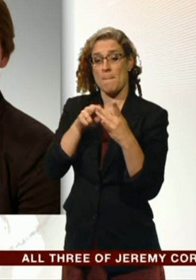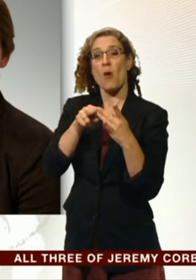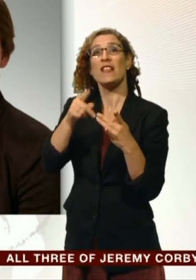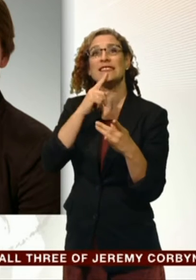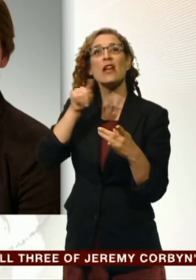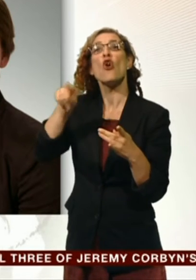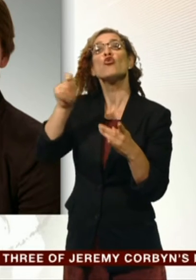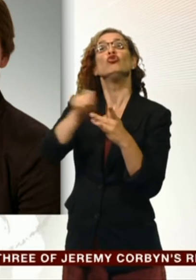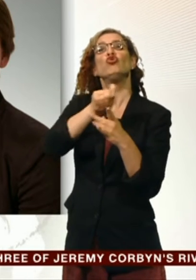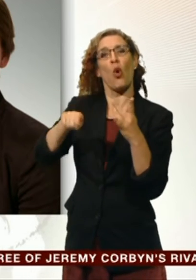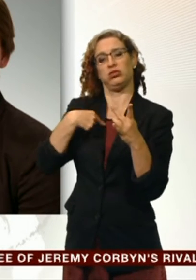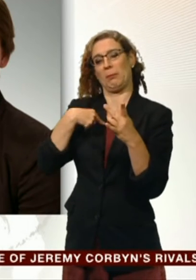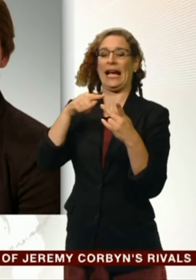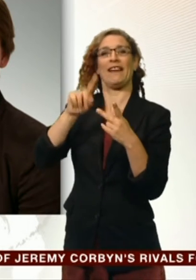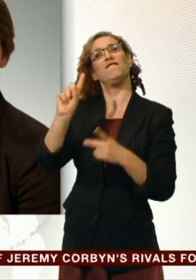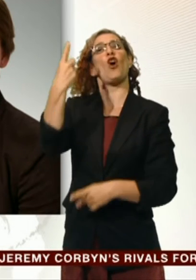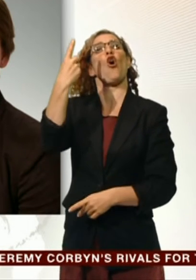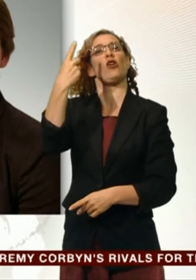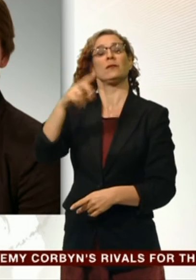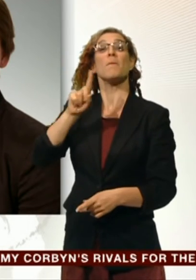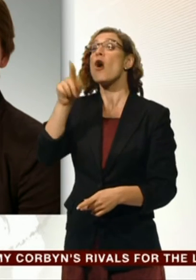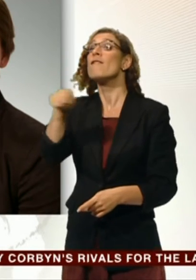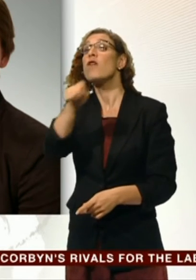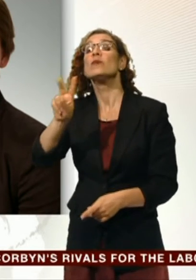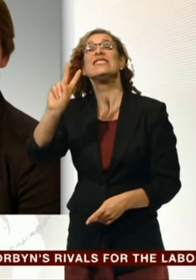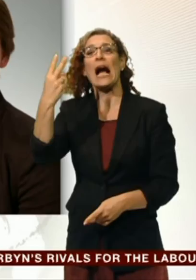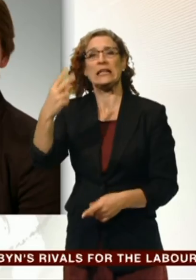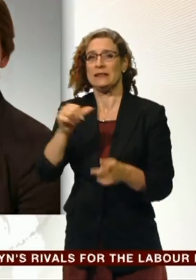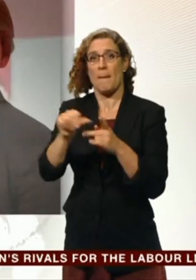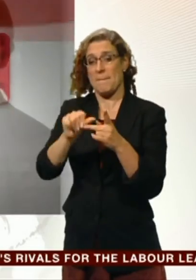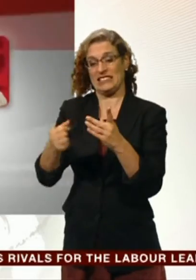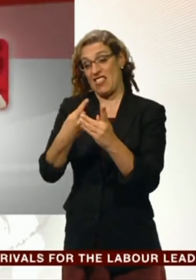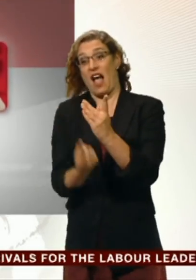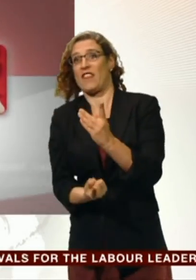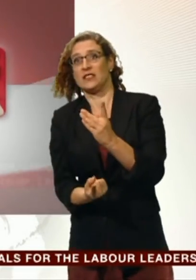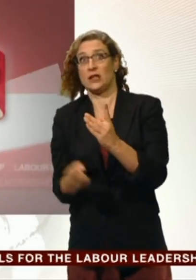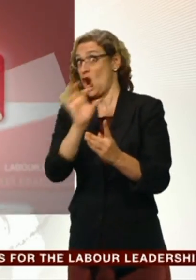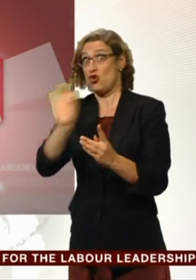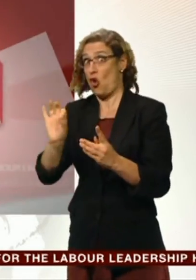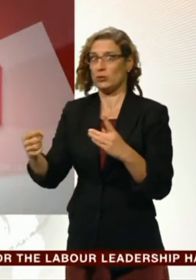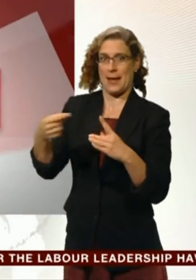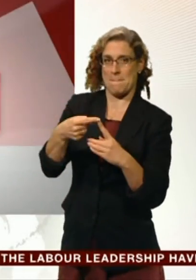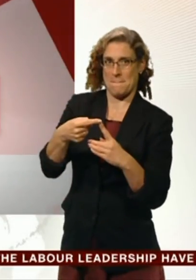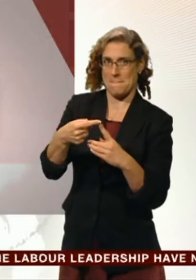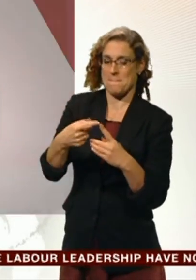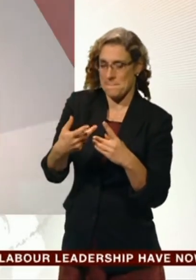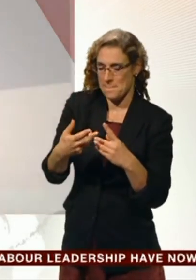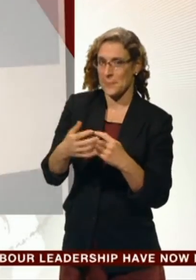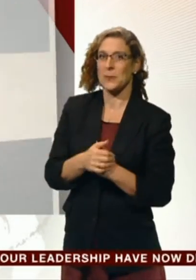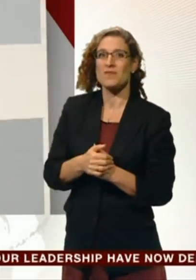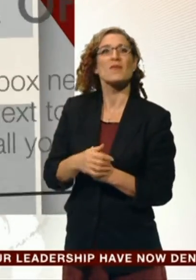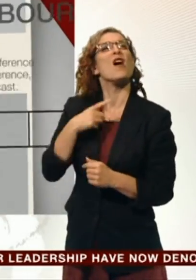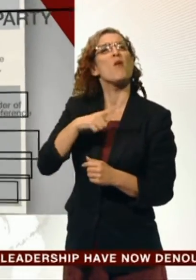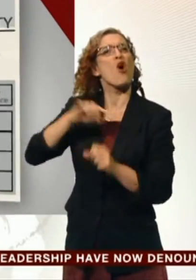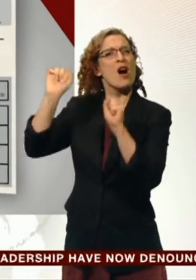choose anyone but Jeremy Corbyn to try to make sure that he doesn't win. Under Labour's rules, voters get to choose their